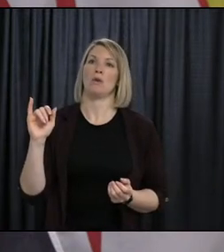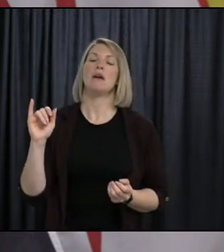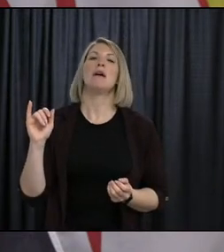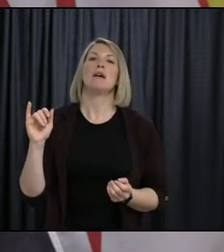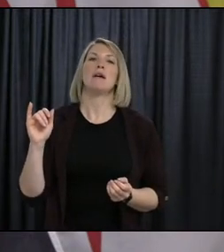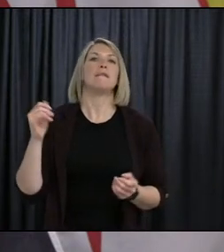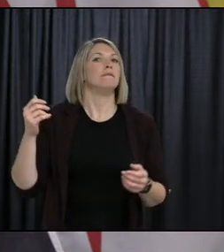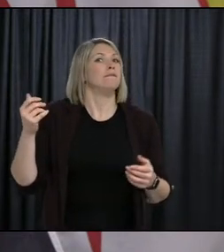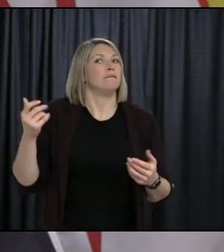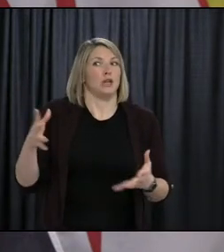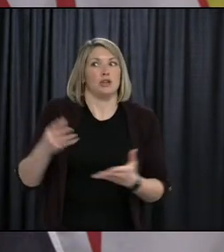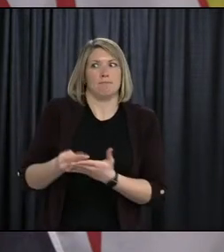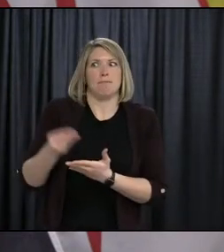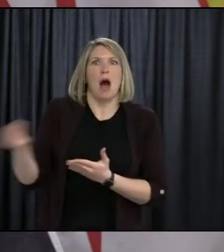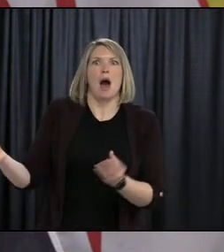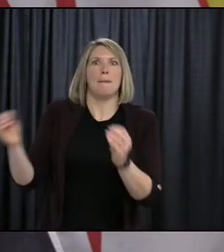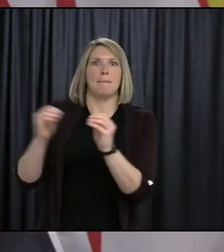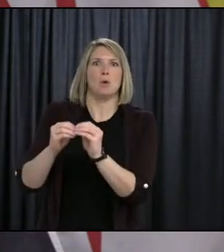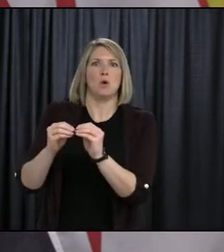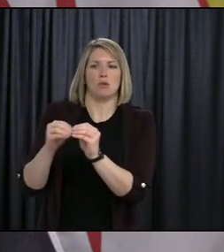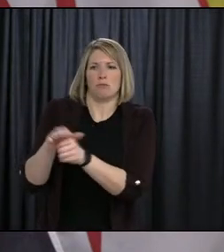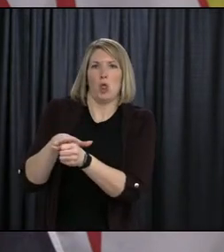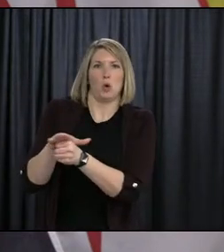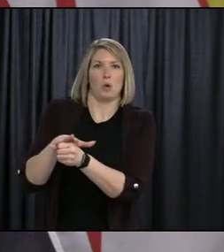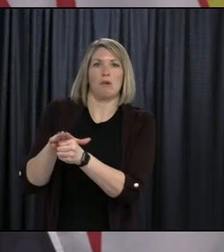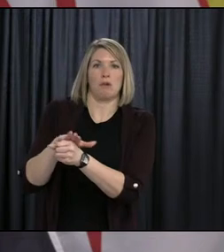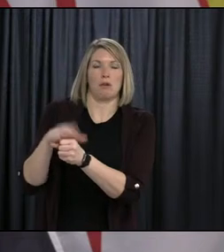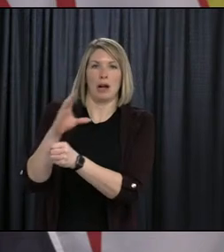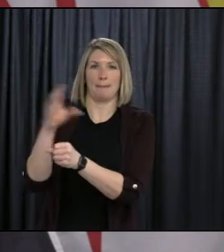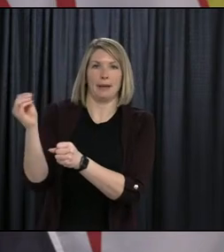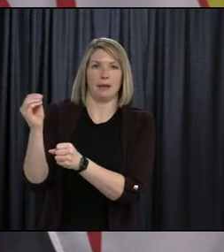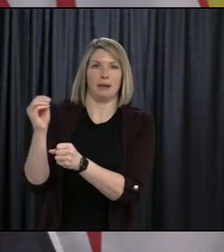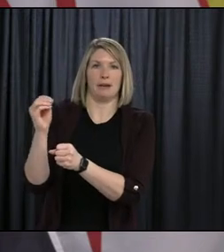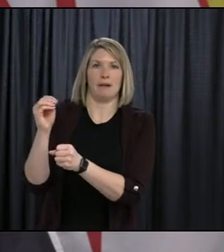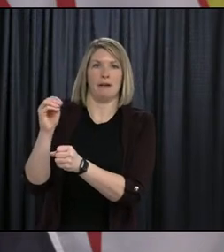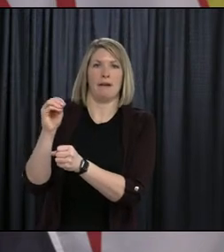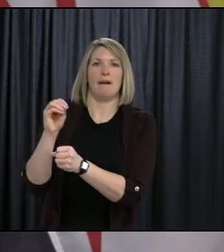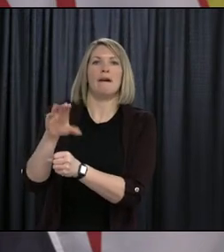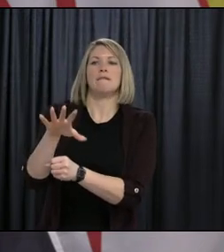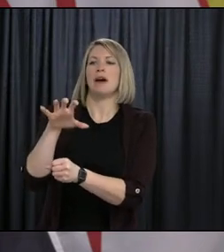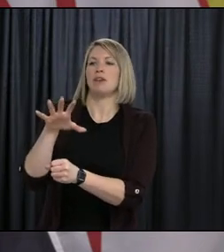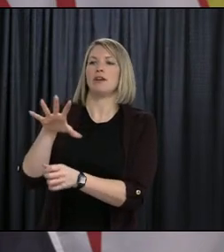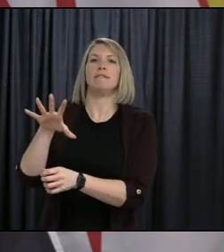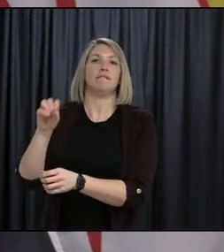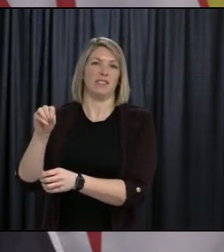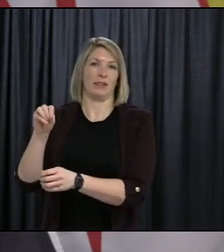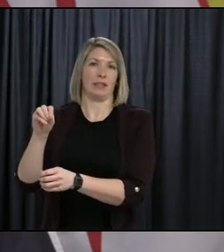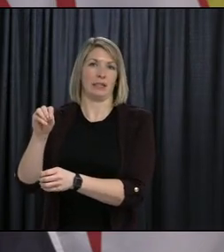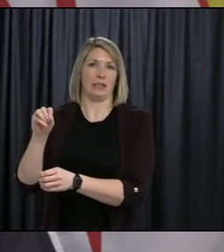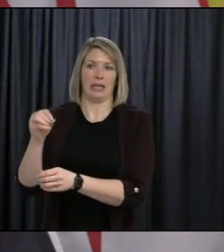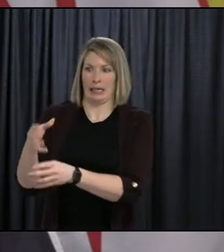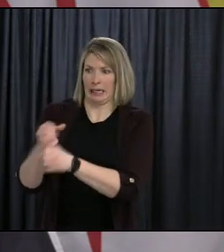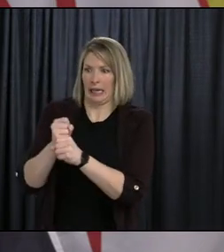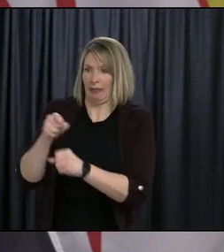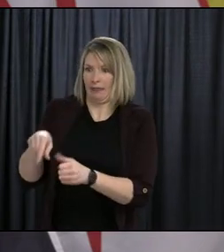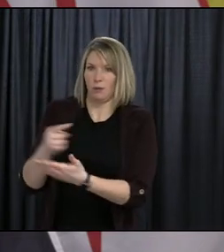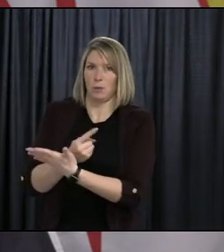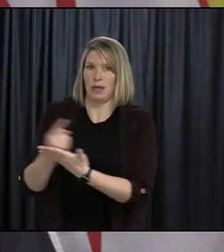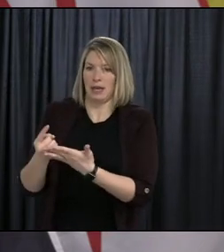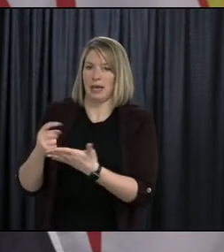additional purchases from a local vendor, 550 that we'll receive this week. And, of course, they'll have to be reconfigured.